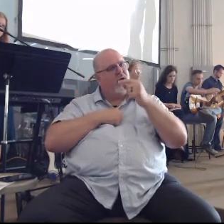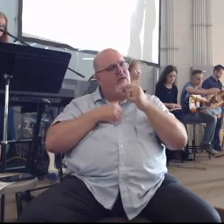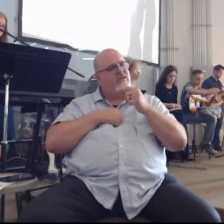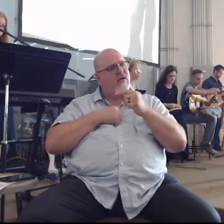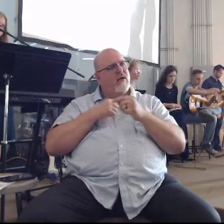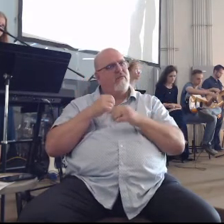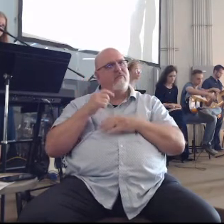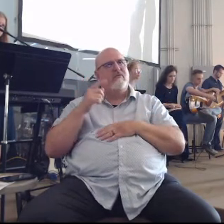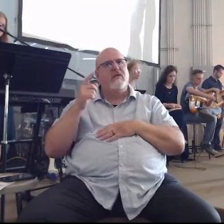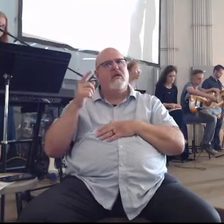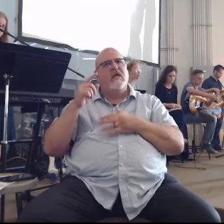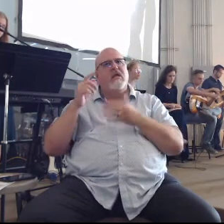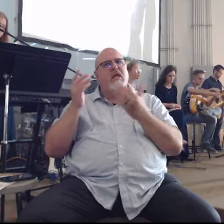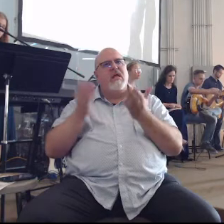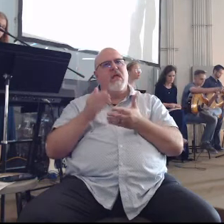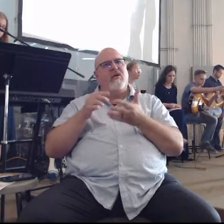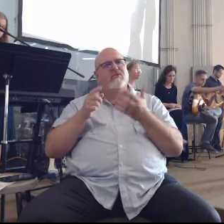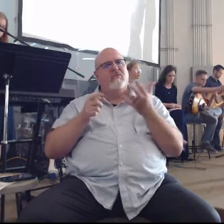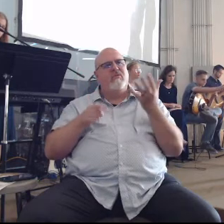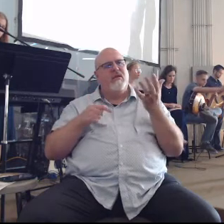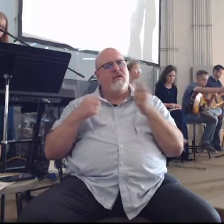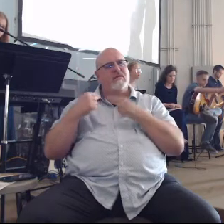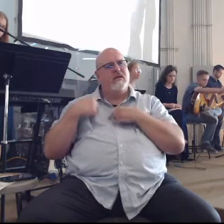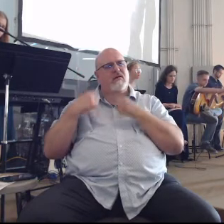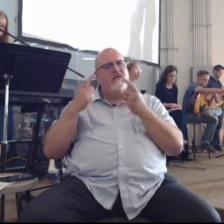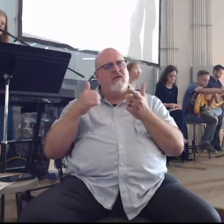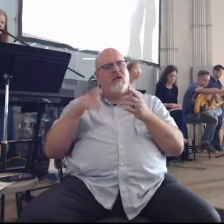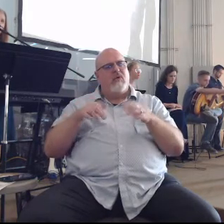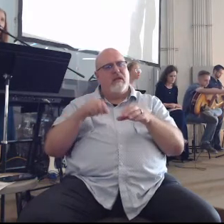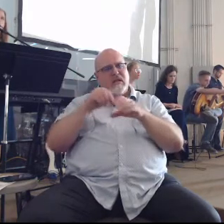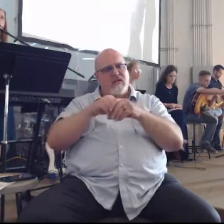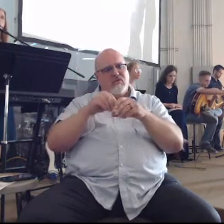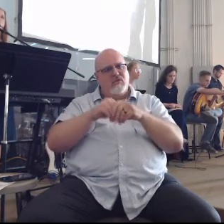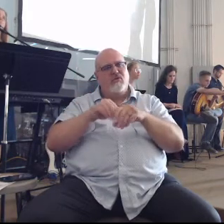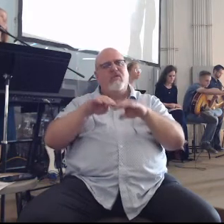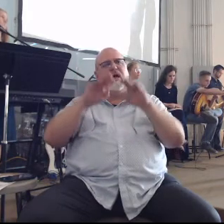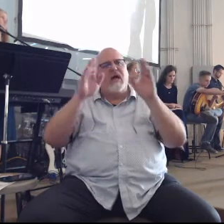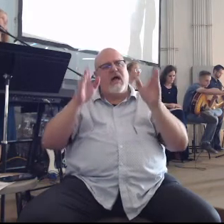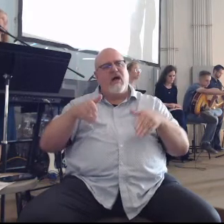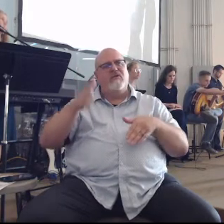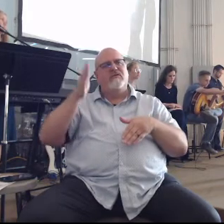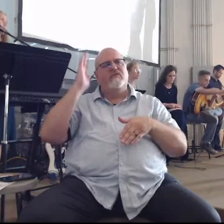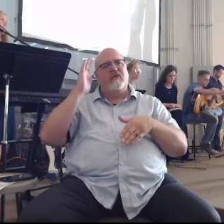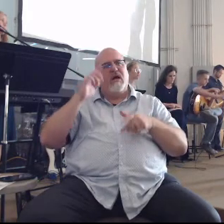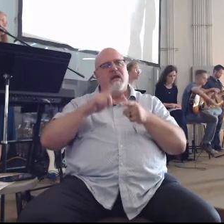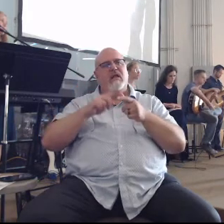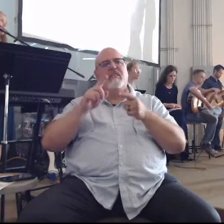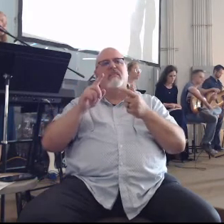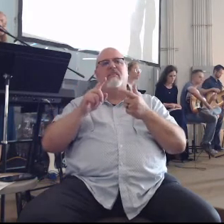me a weirsome task until I went into the sanctuary of God then I discerned their